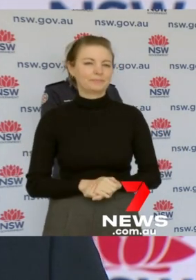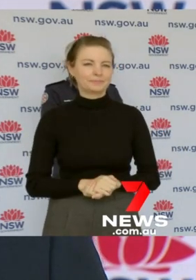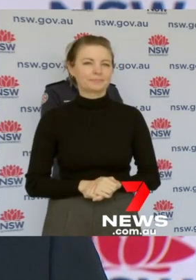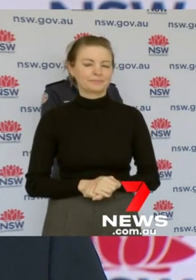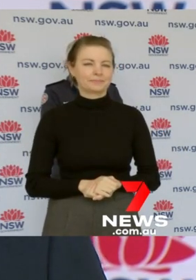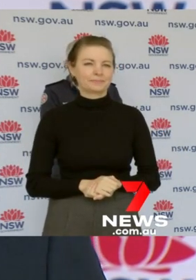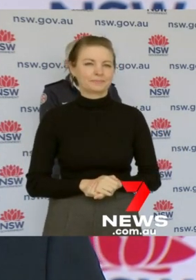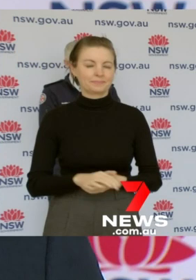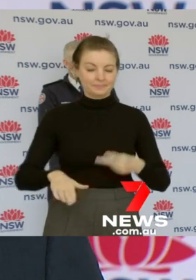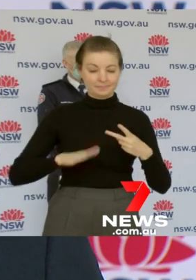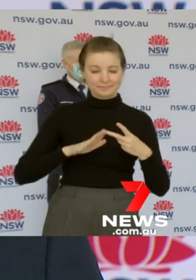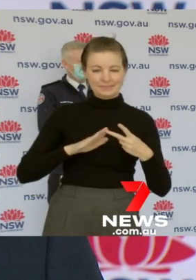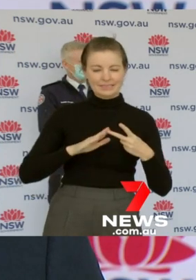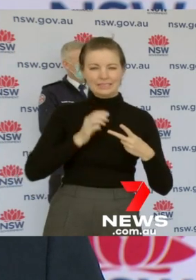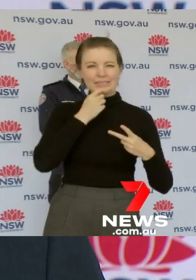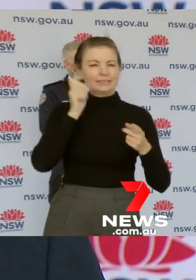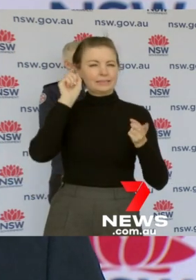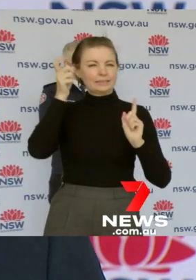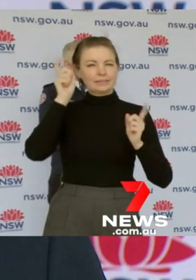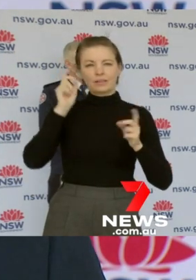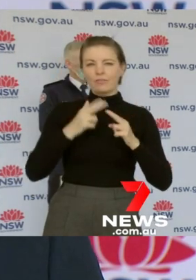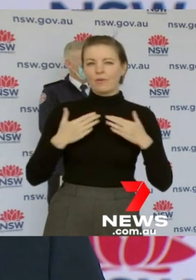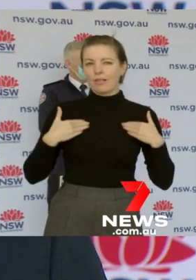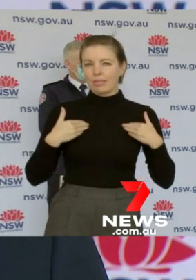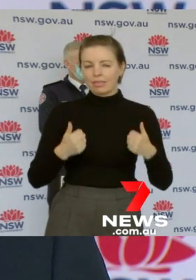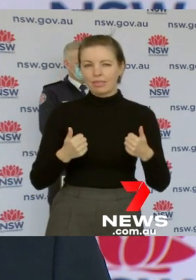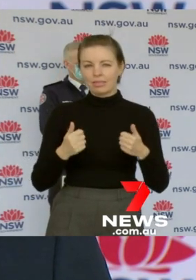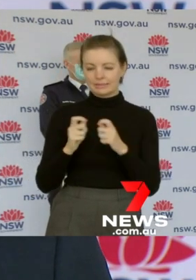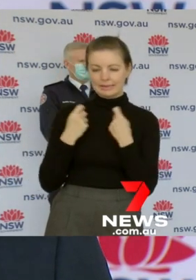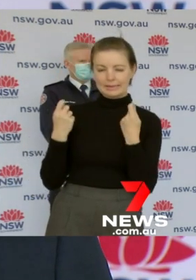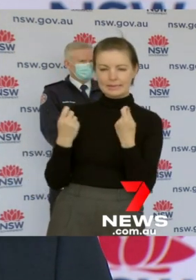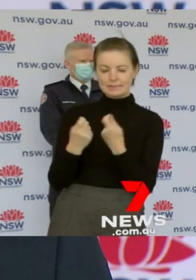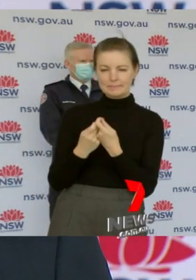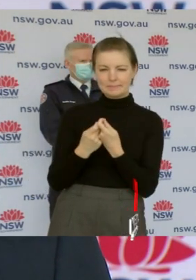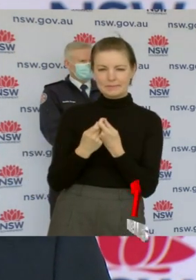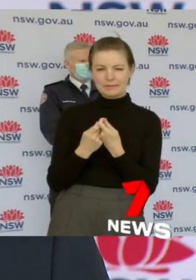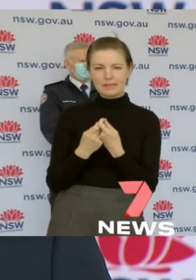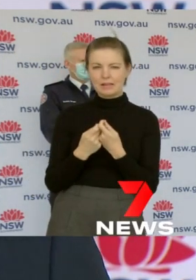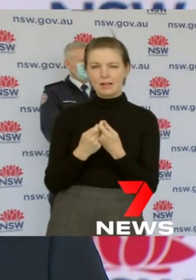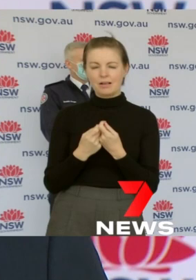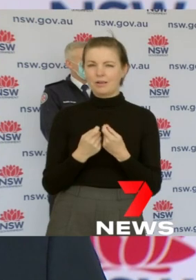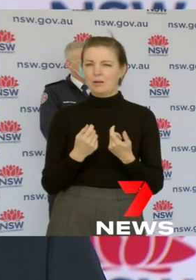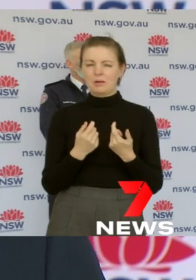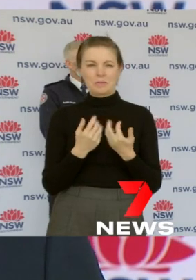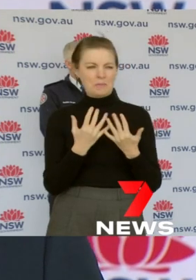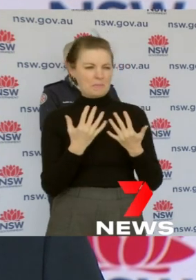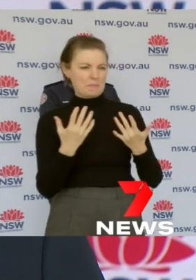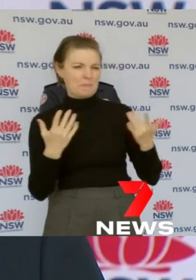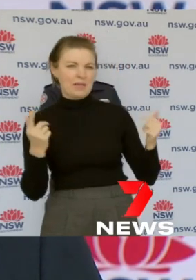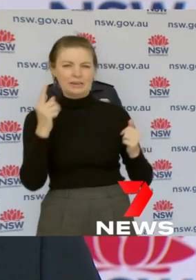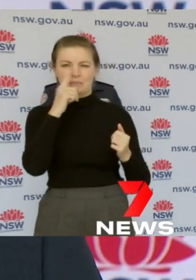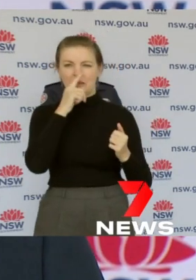issue which is concerning the health team is that there is a lot of misinformation being put out in social media